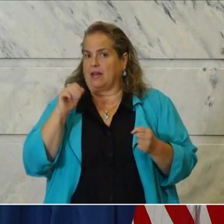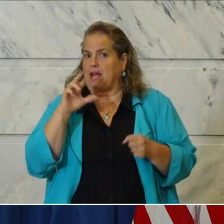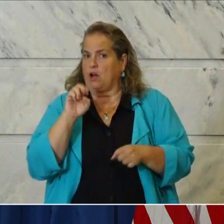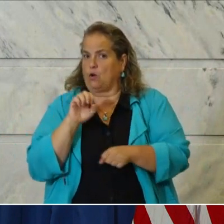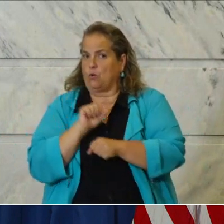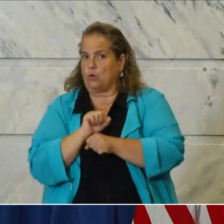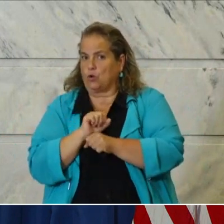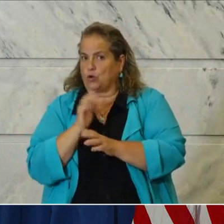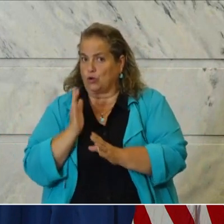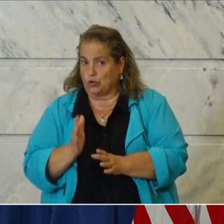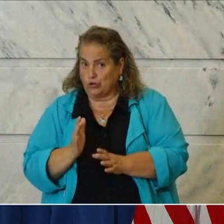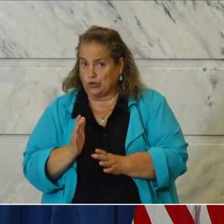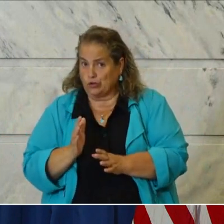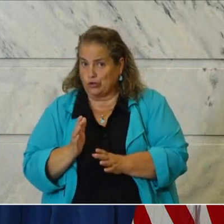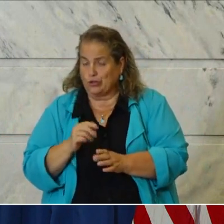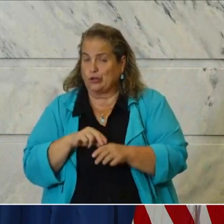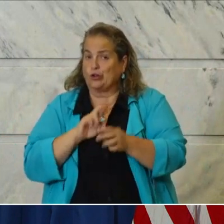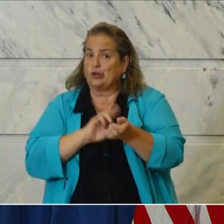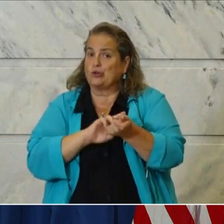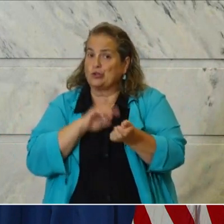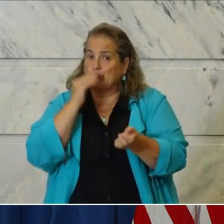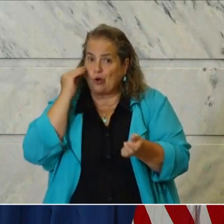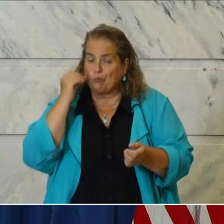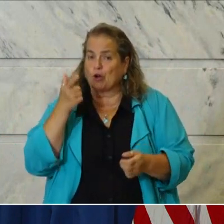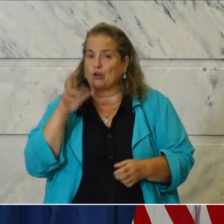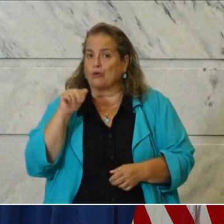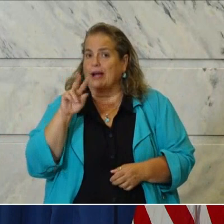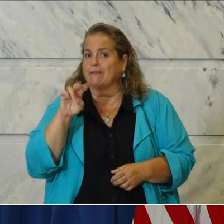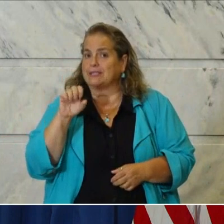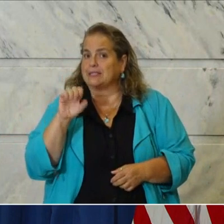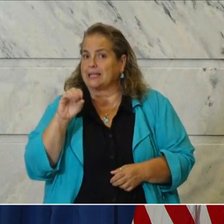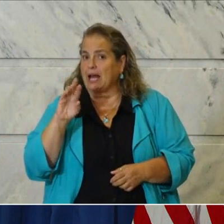at a long term care facility from Graves County.